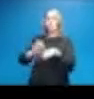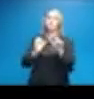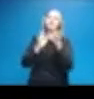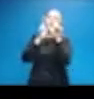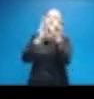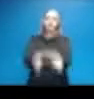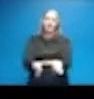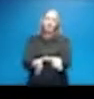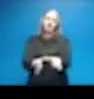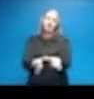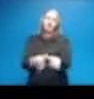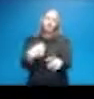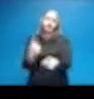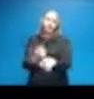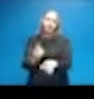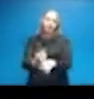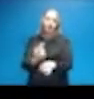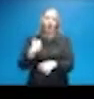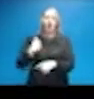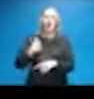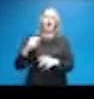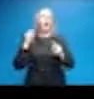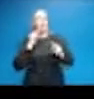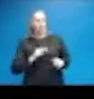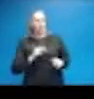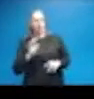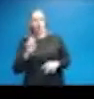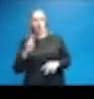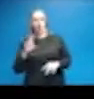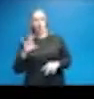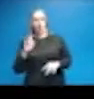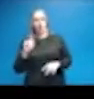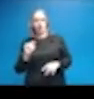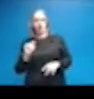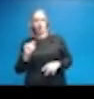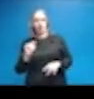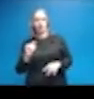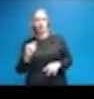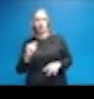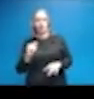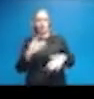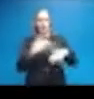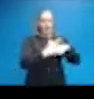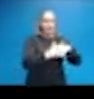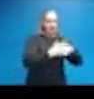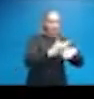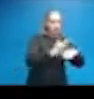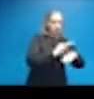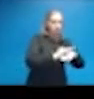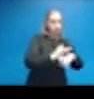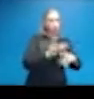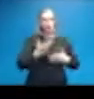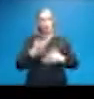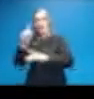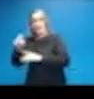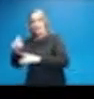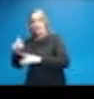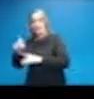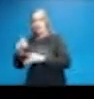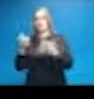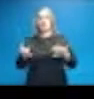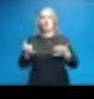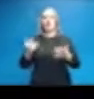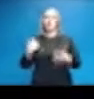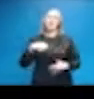measure. I am looking at ERCOT's supply and demand status right now. And we've